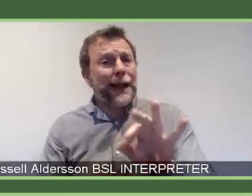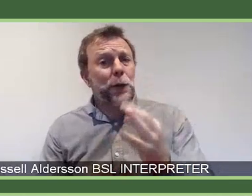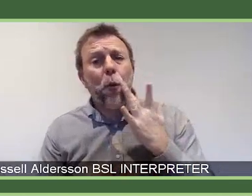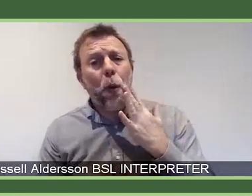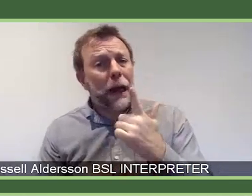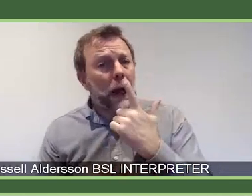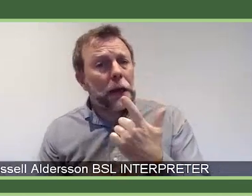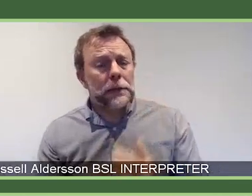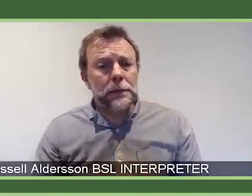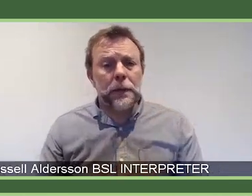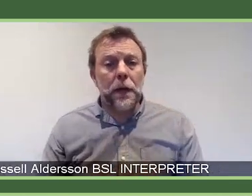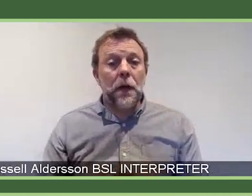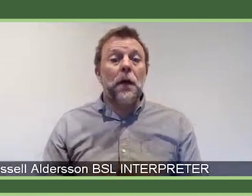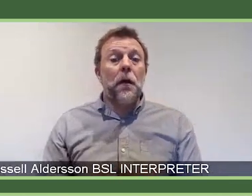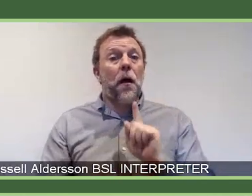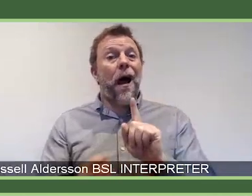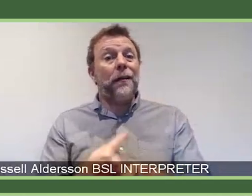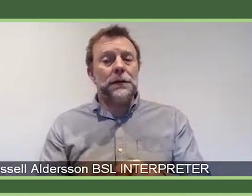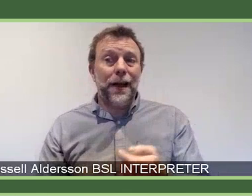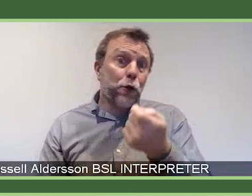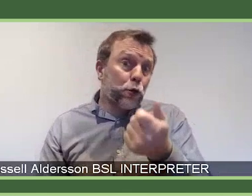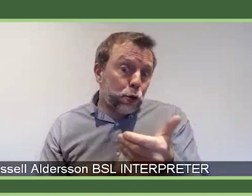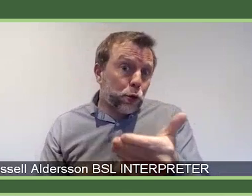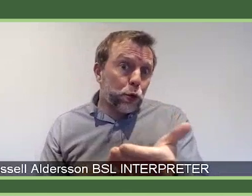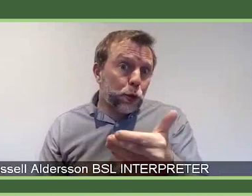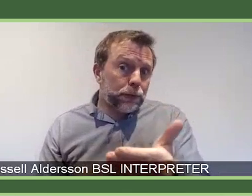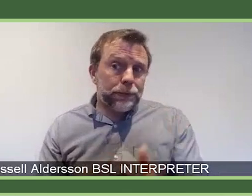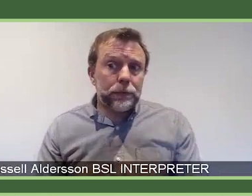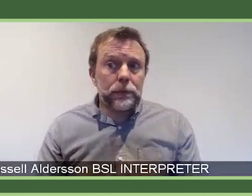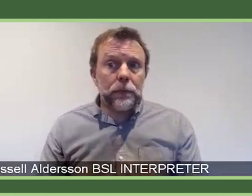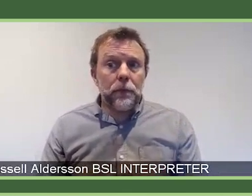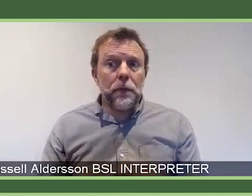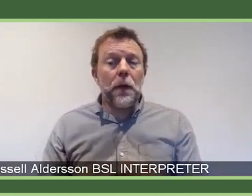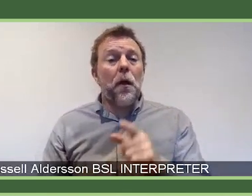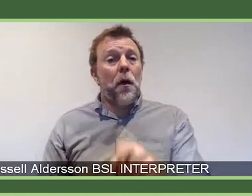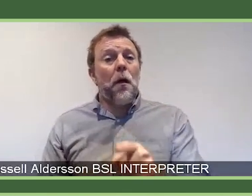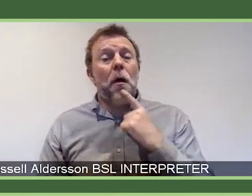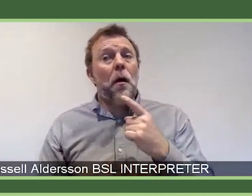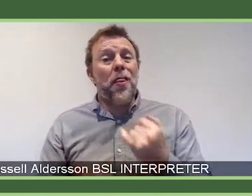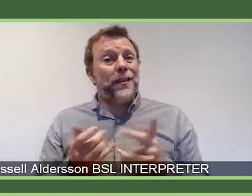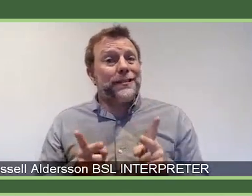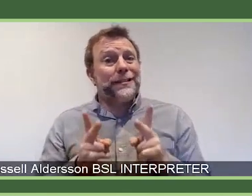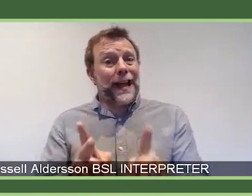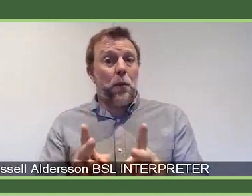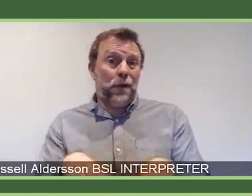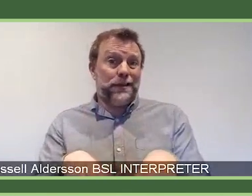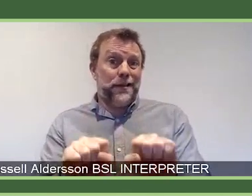Quite soon. As we get closer to opening the schemes, which are at the end of August, we're not